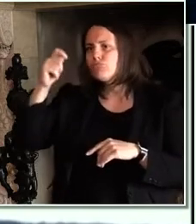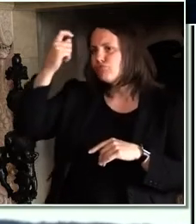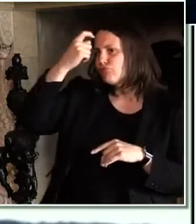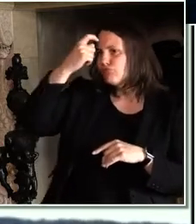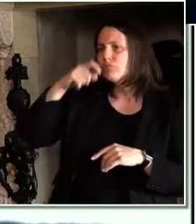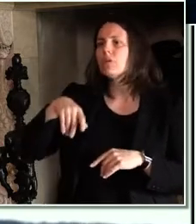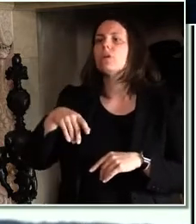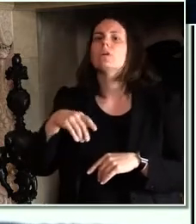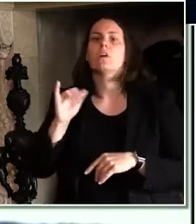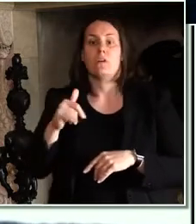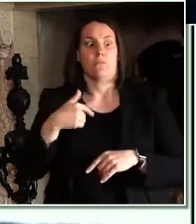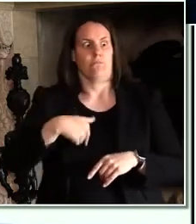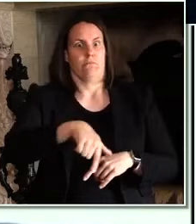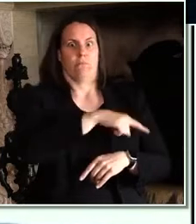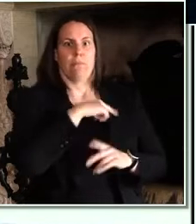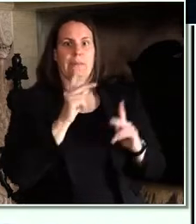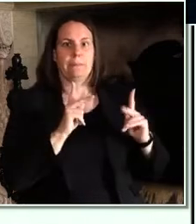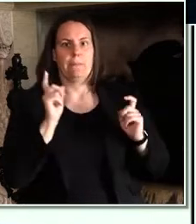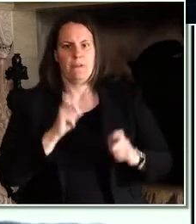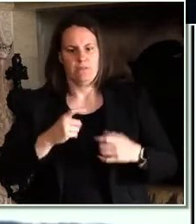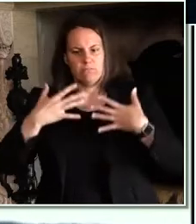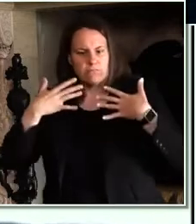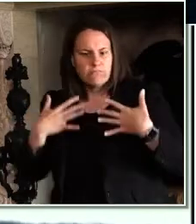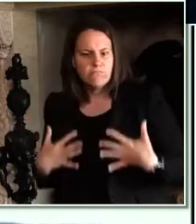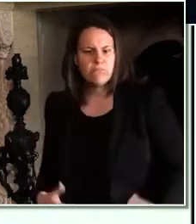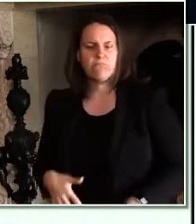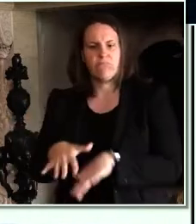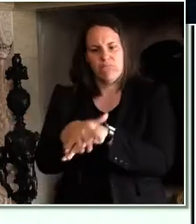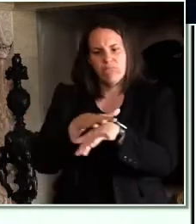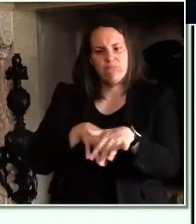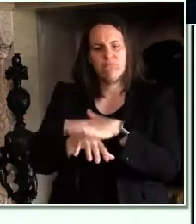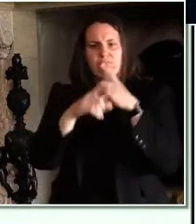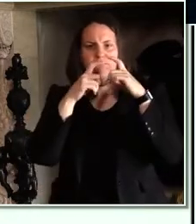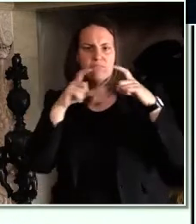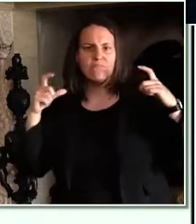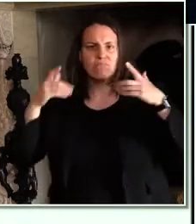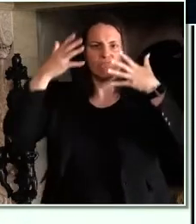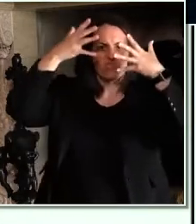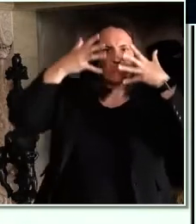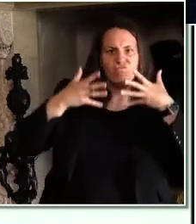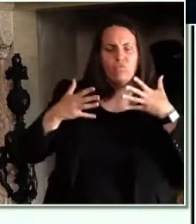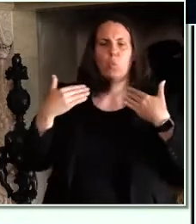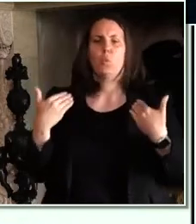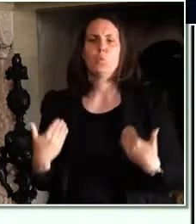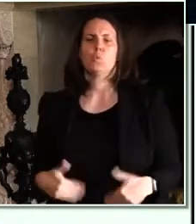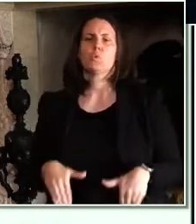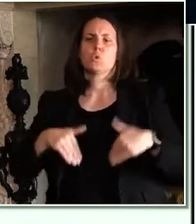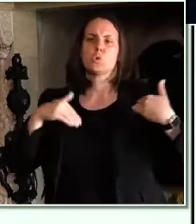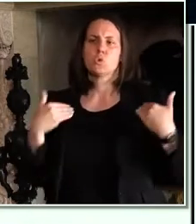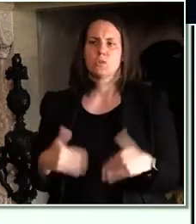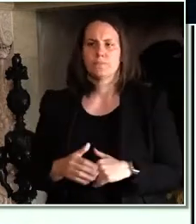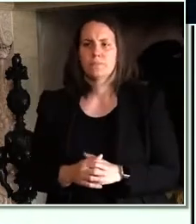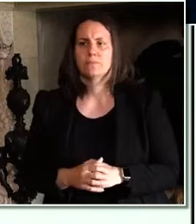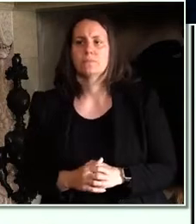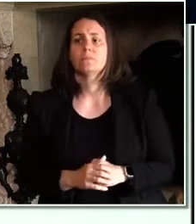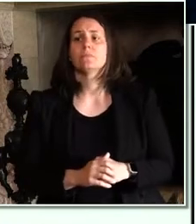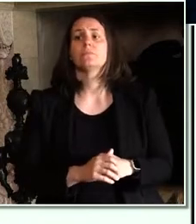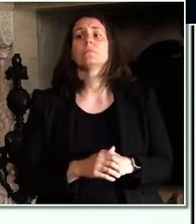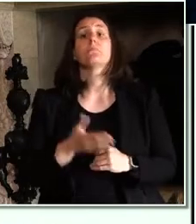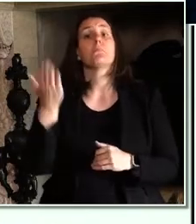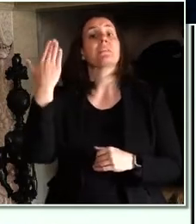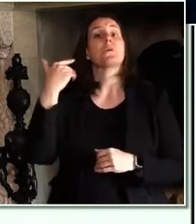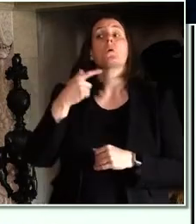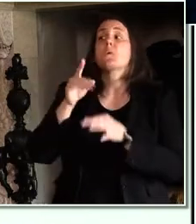friends who are generally allowed to come in are not generally allowed to come inside with the adult